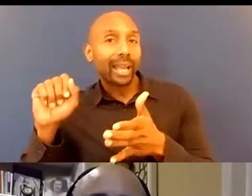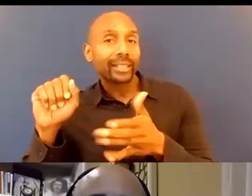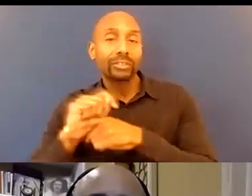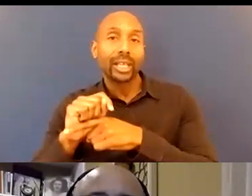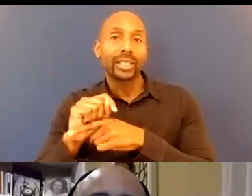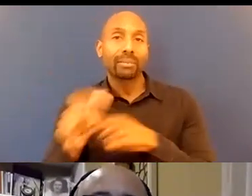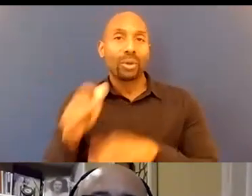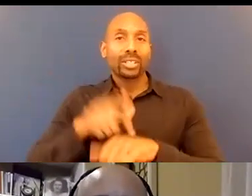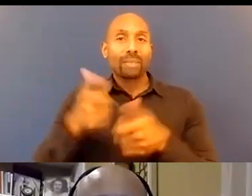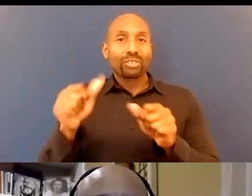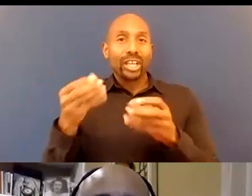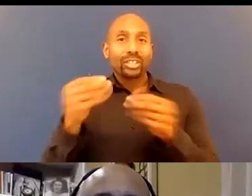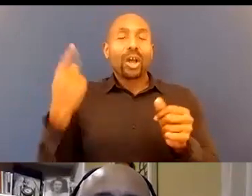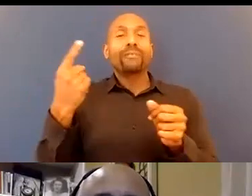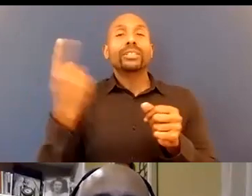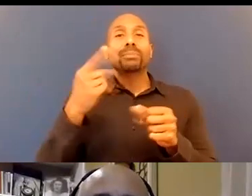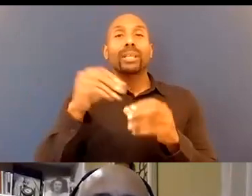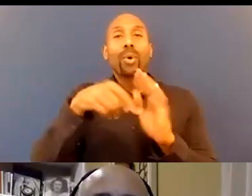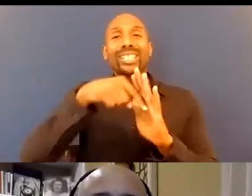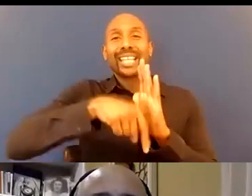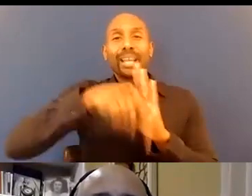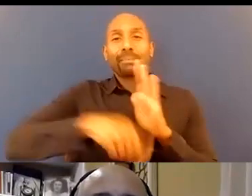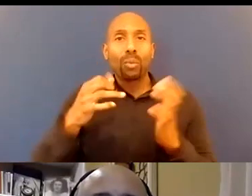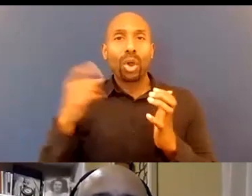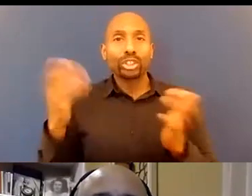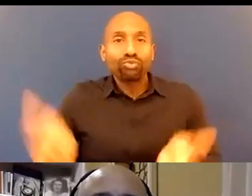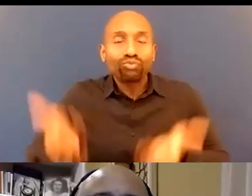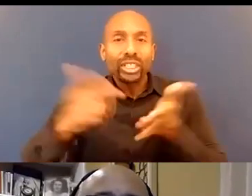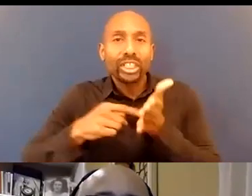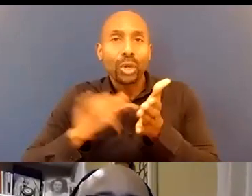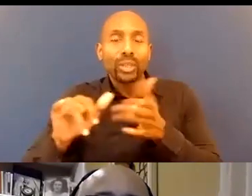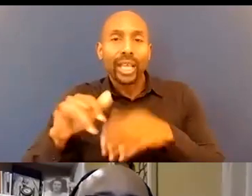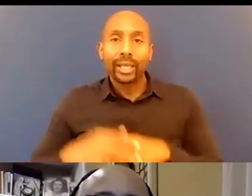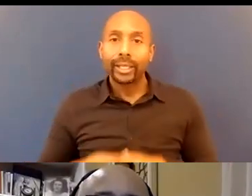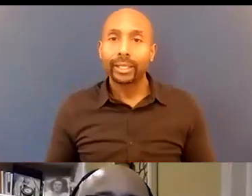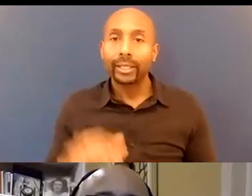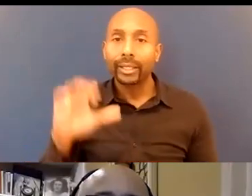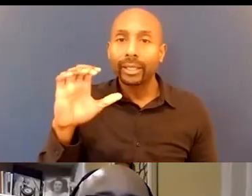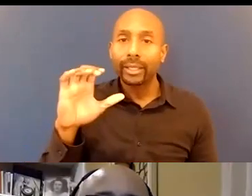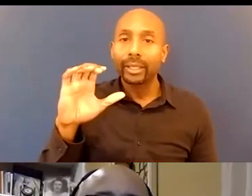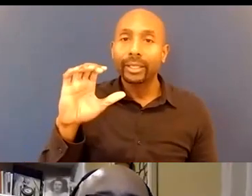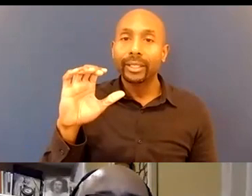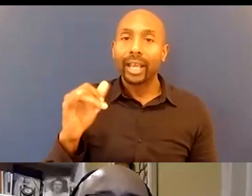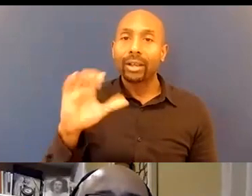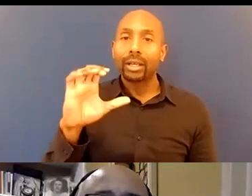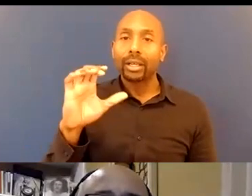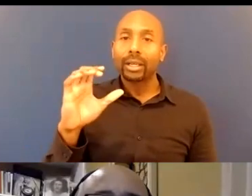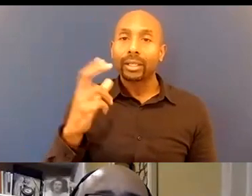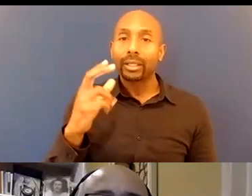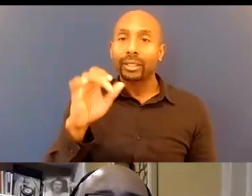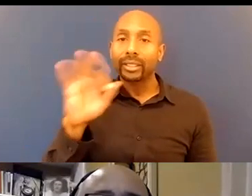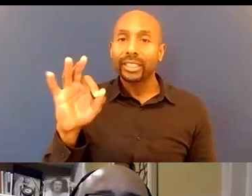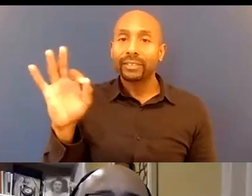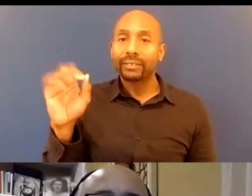up right and so I'm Faye Brooks I'm a retired chief of detectives with the King County Sheriff's Office I'm having